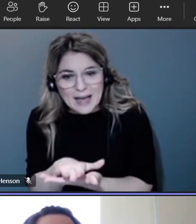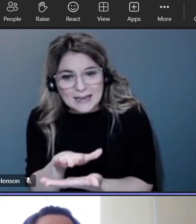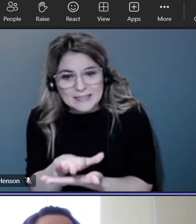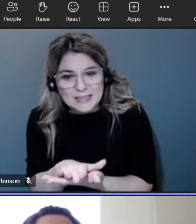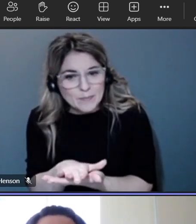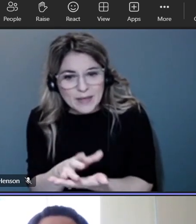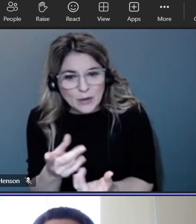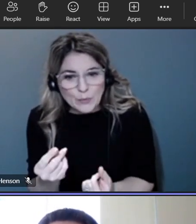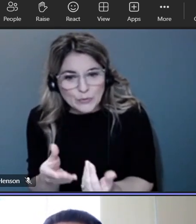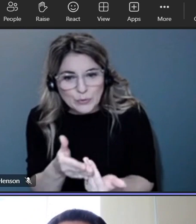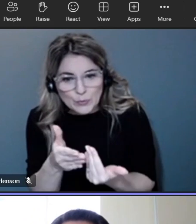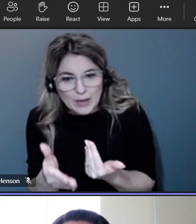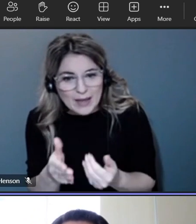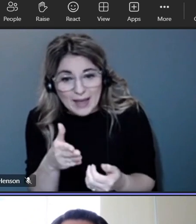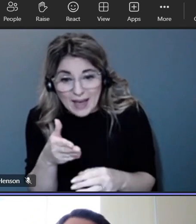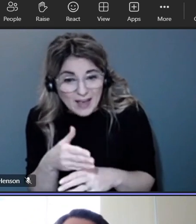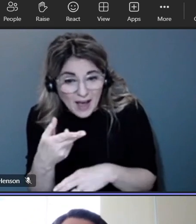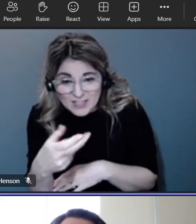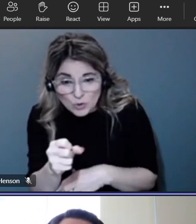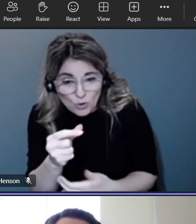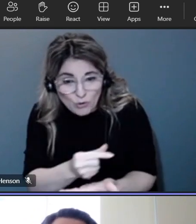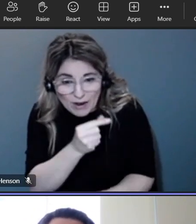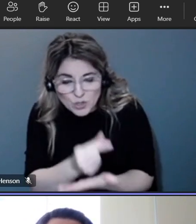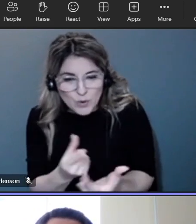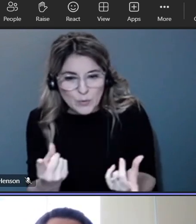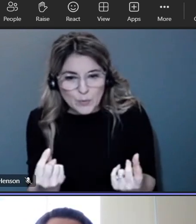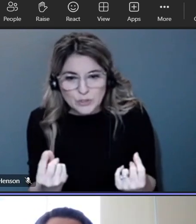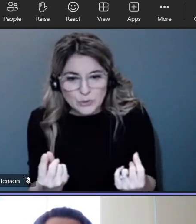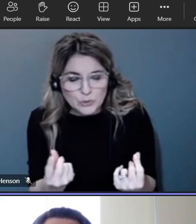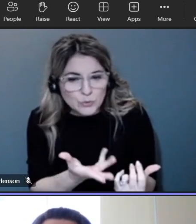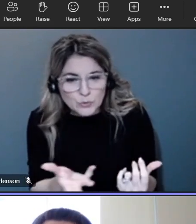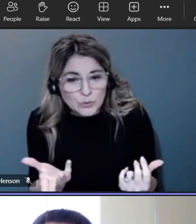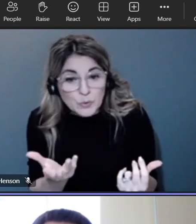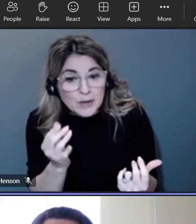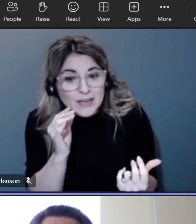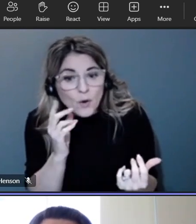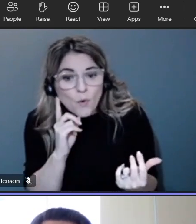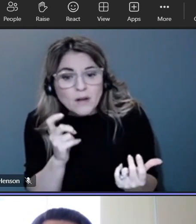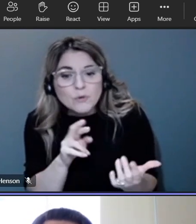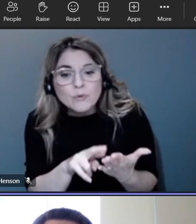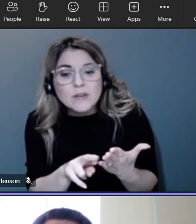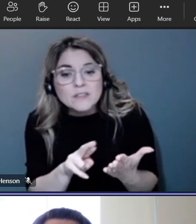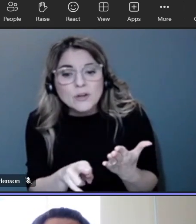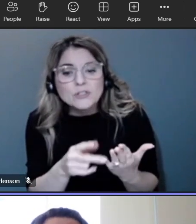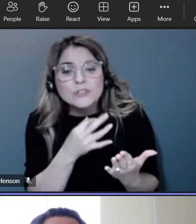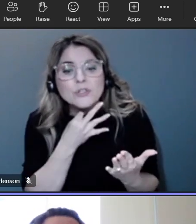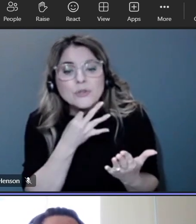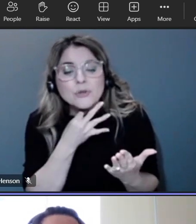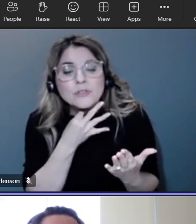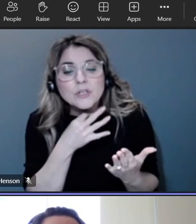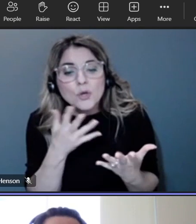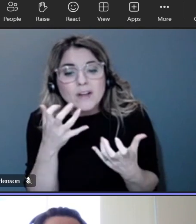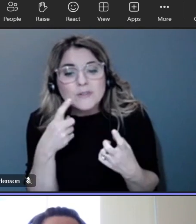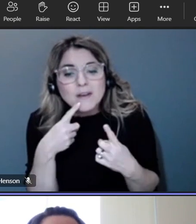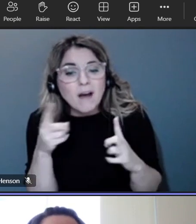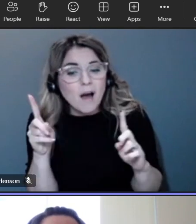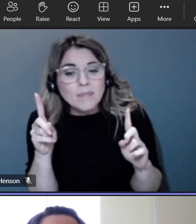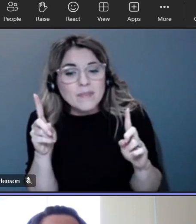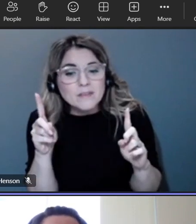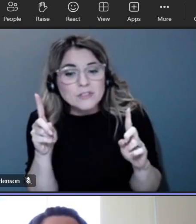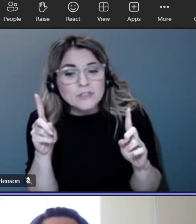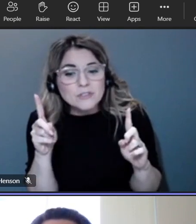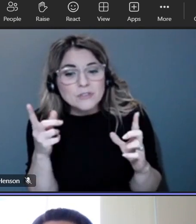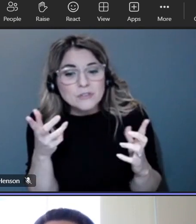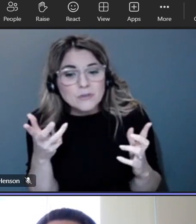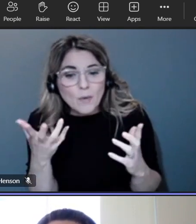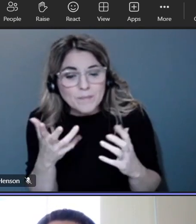so um i think we just sort of need to identify what it is that you're wanting to accomplish with this project and i